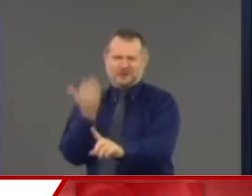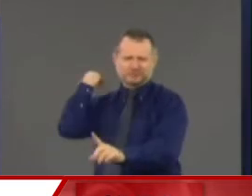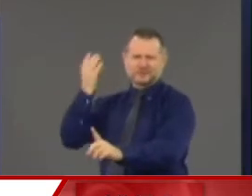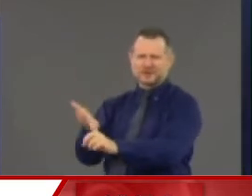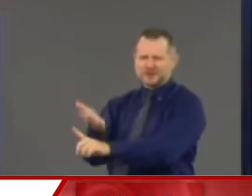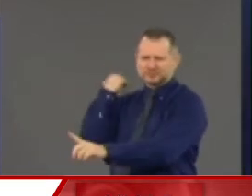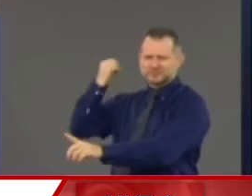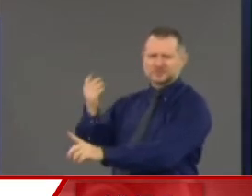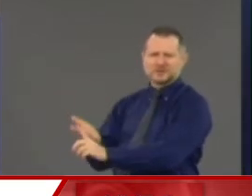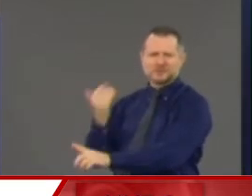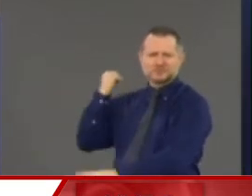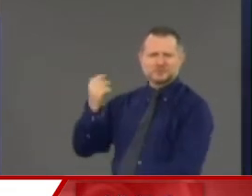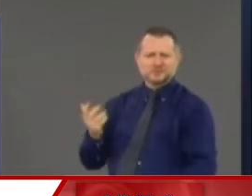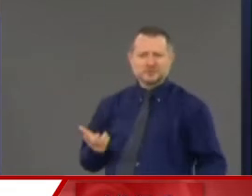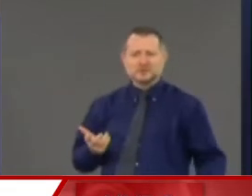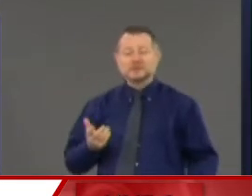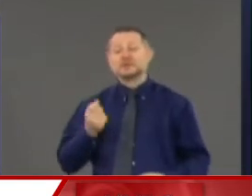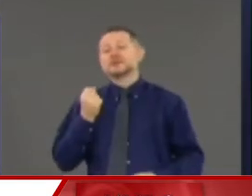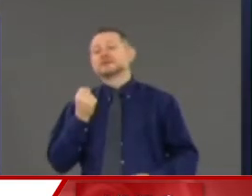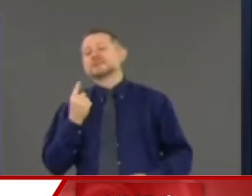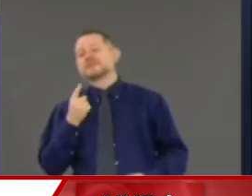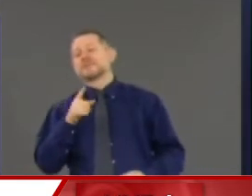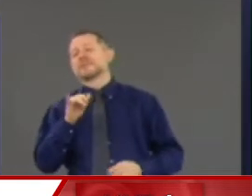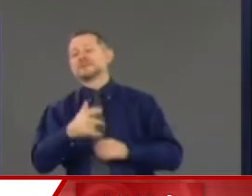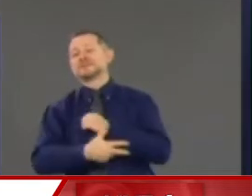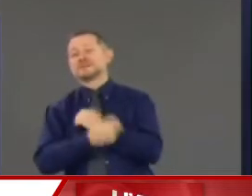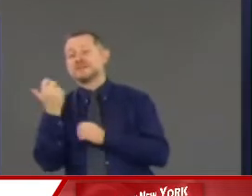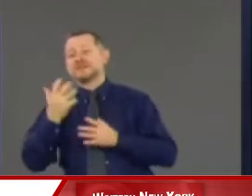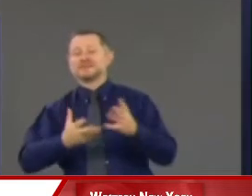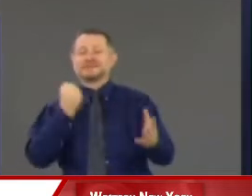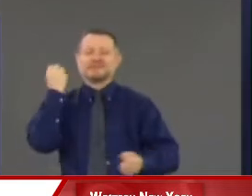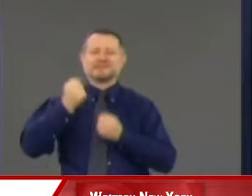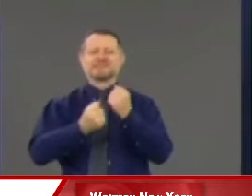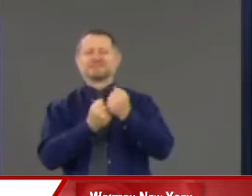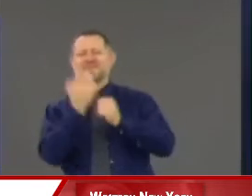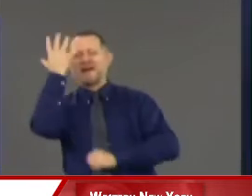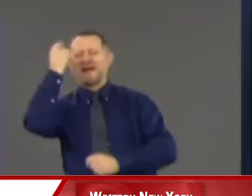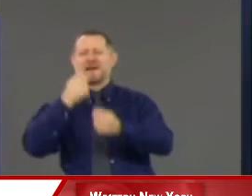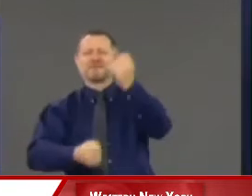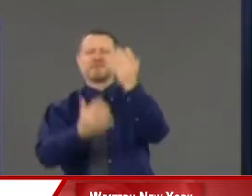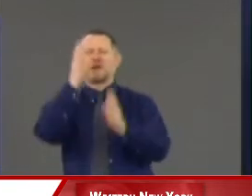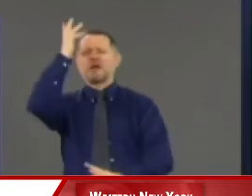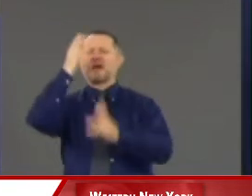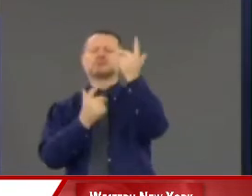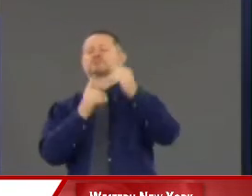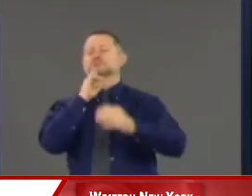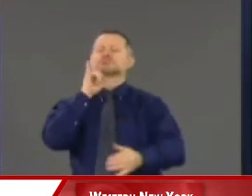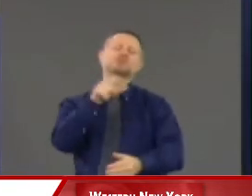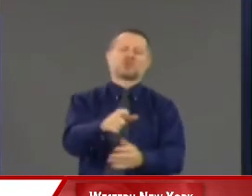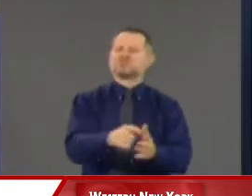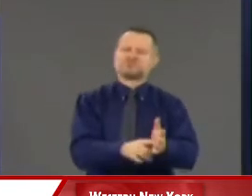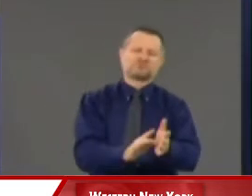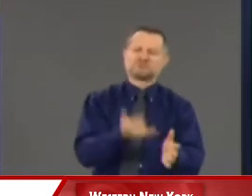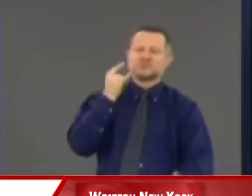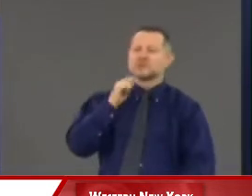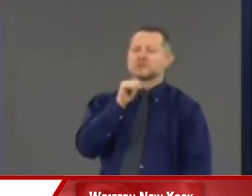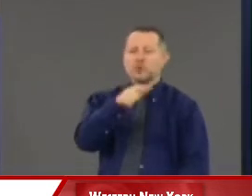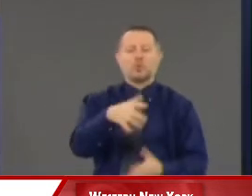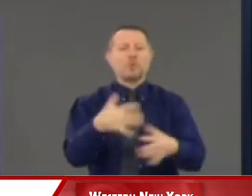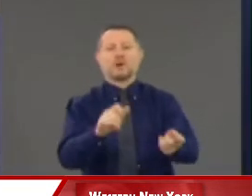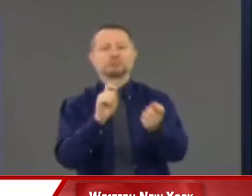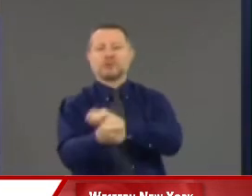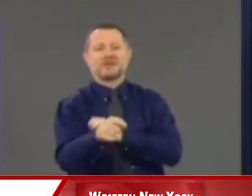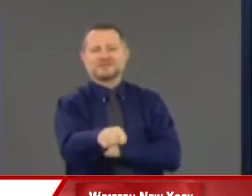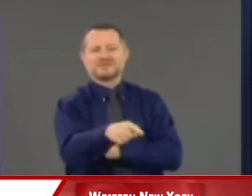But this was just negative. It was not advancing a positive reform agenda. It was bad for the city.